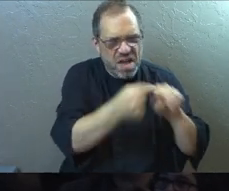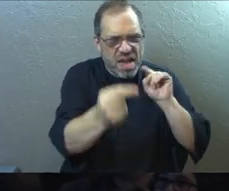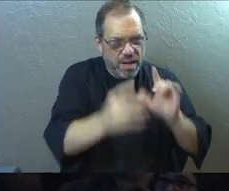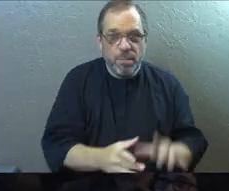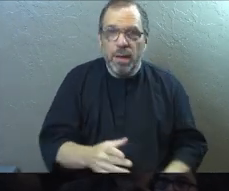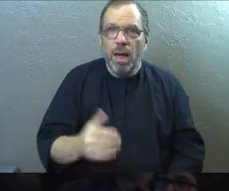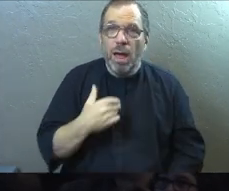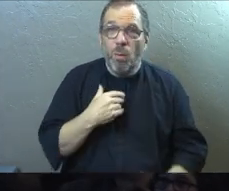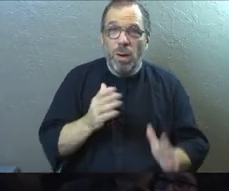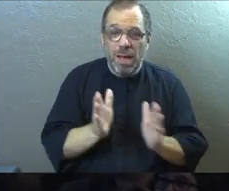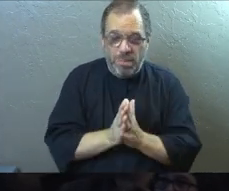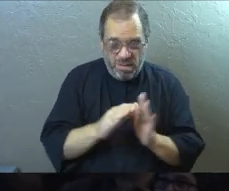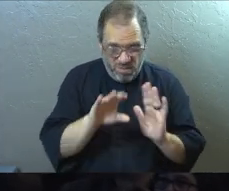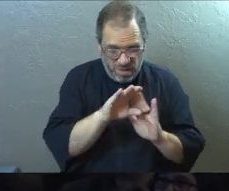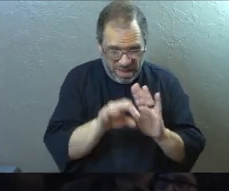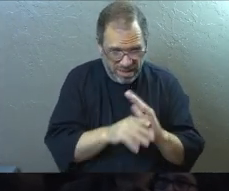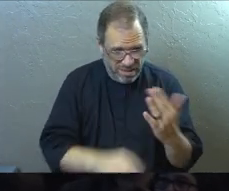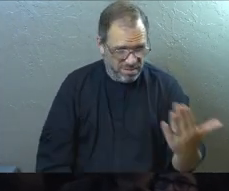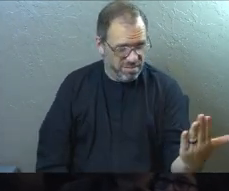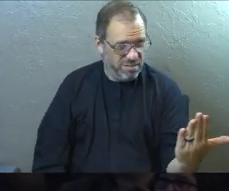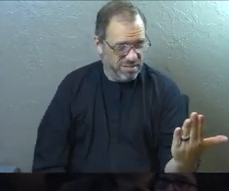When I started praying through that list